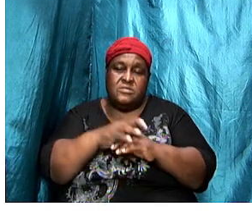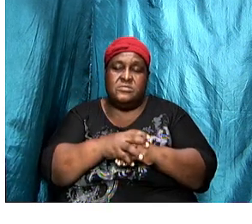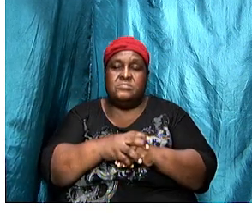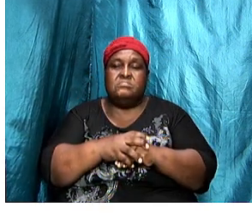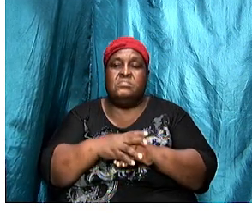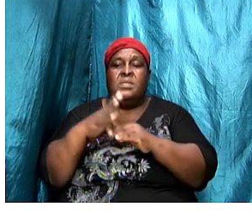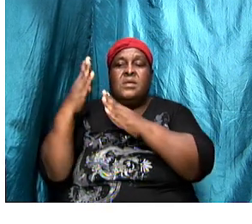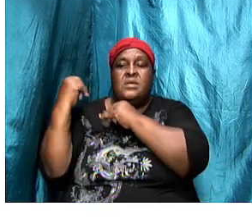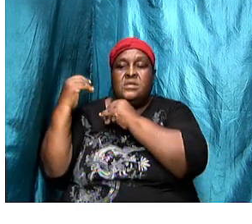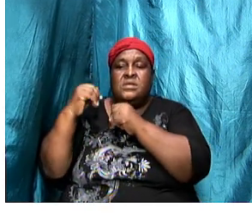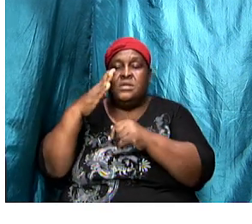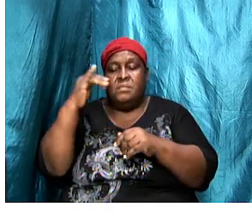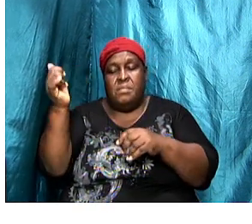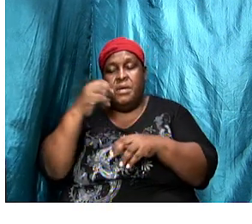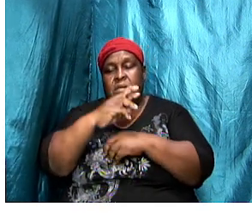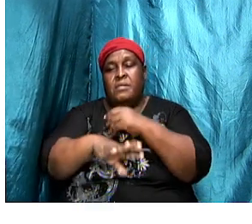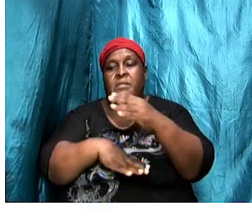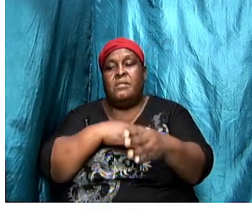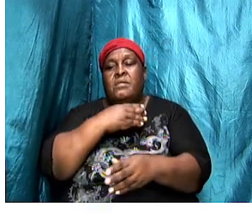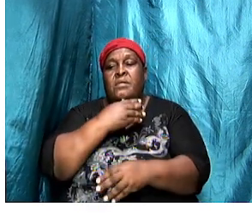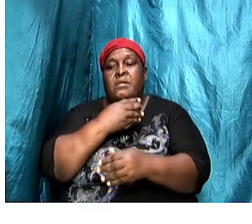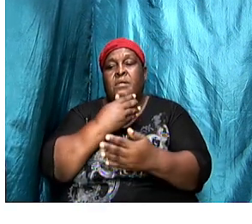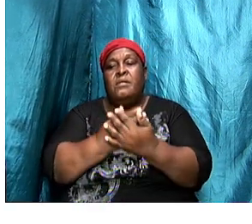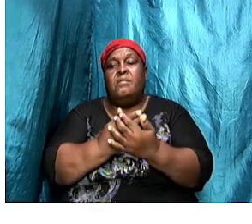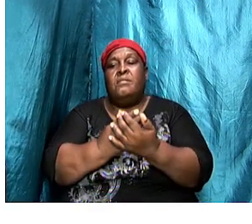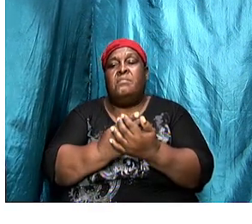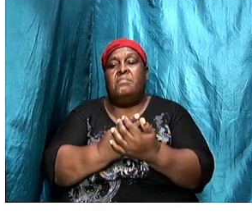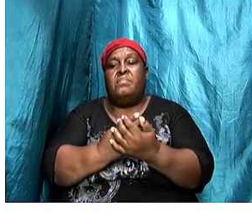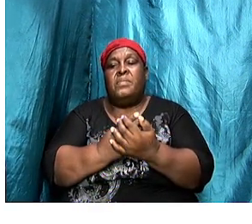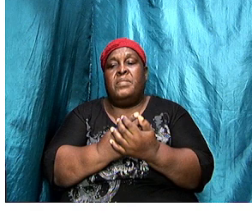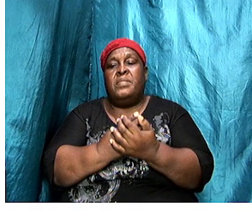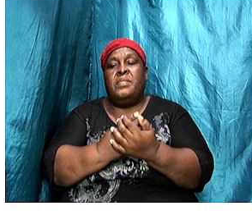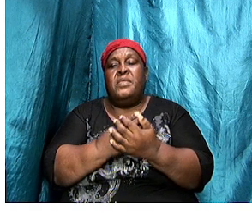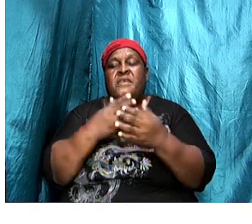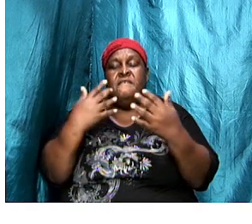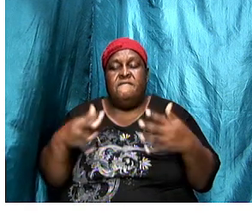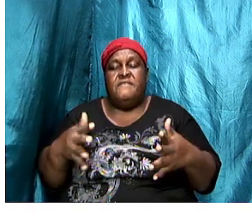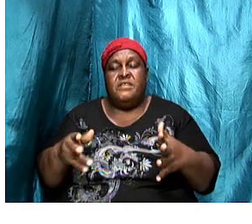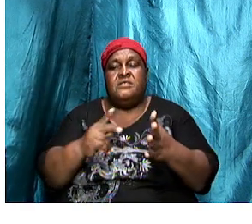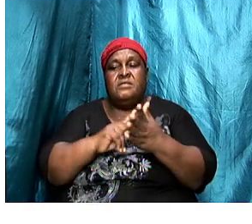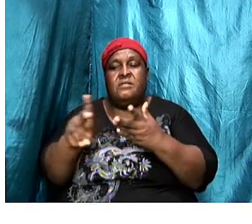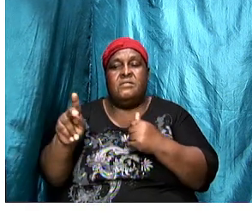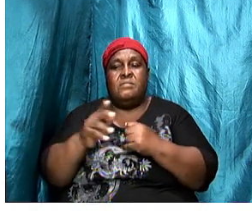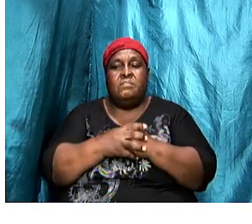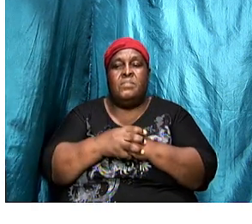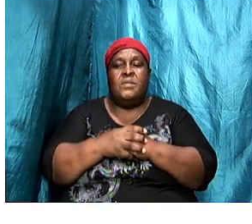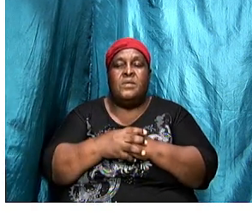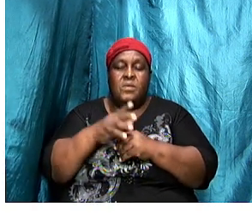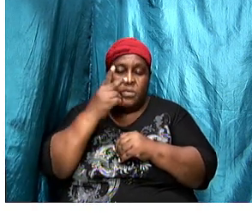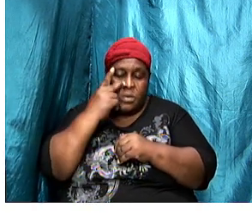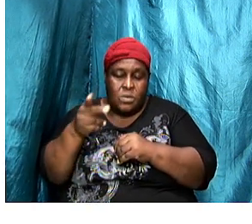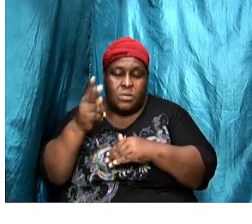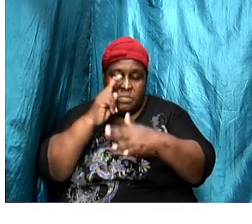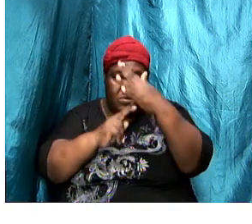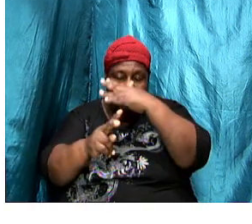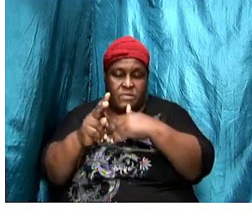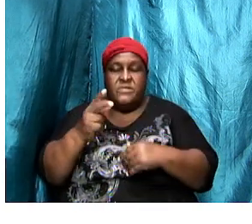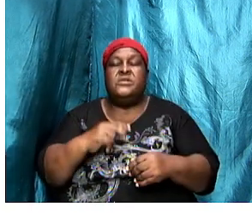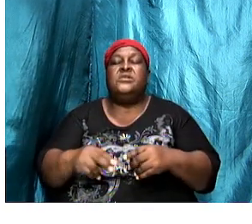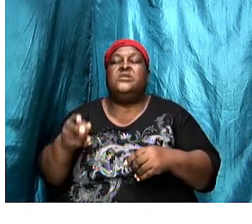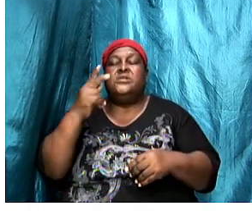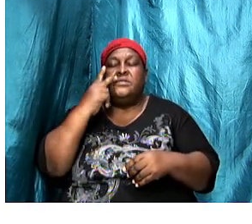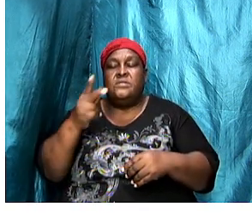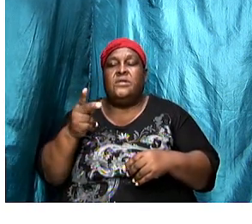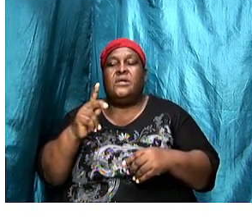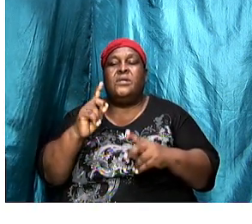accepted by all, and then towards the end of the presentation, when we reach there, we will look at the prophetic view and go